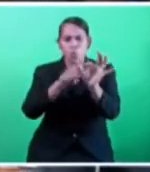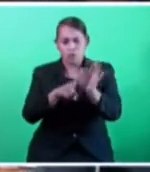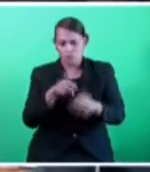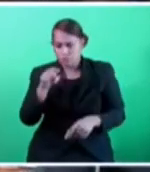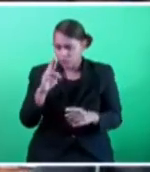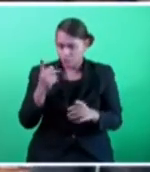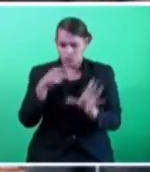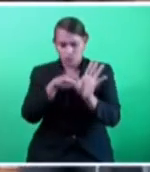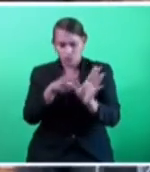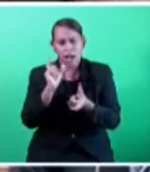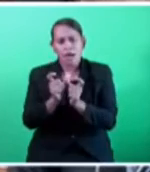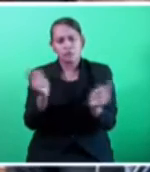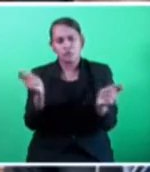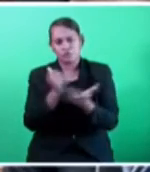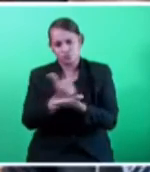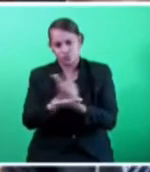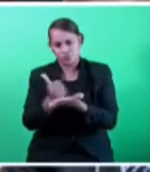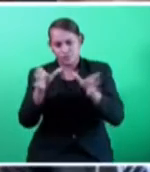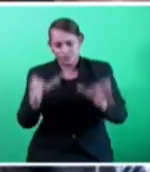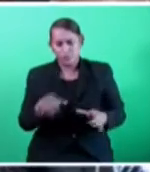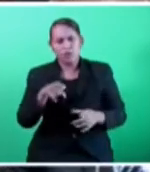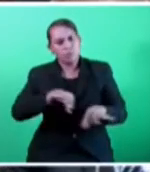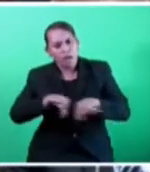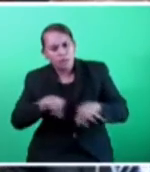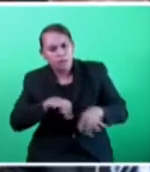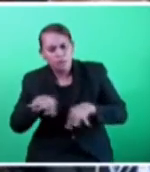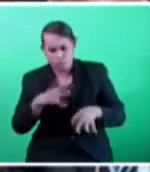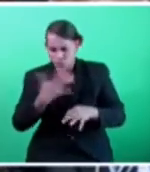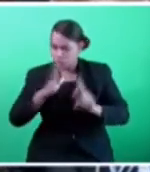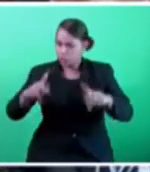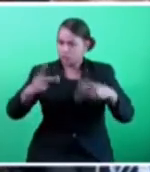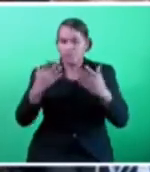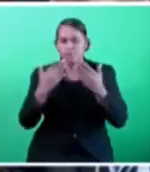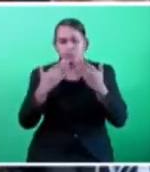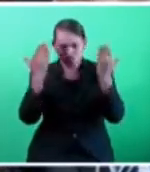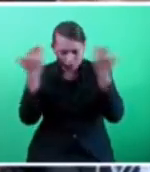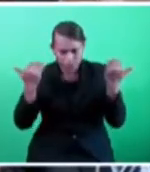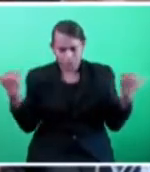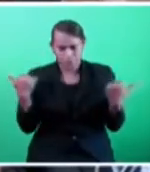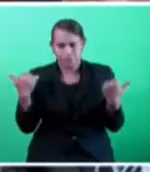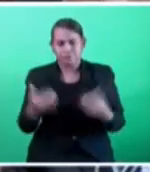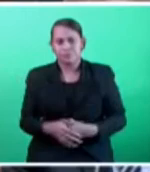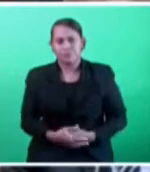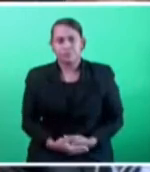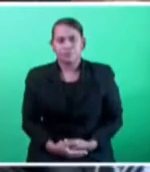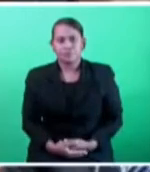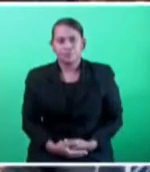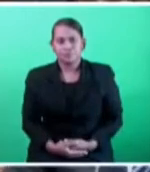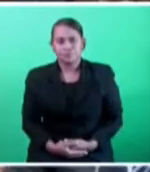for Climate Action Initiative intends to promote. Thank you, Mr. Speaker. I thank you.